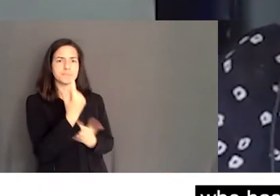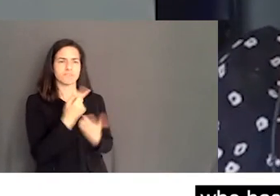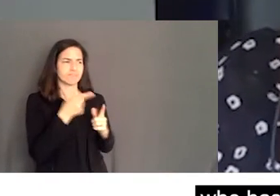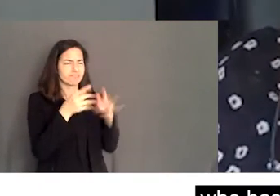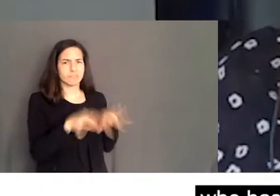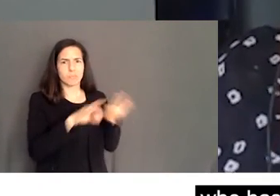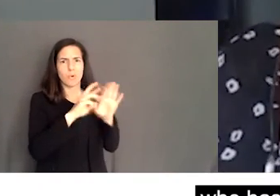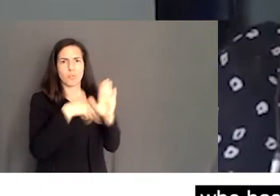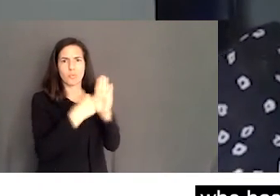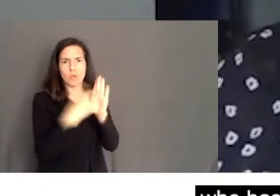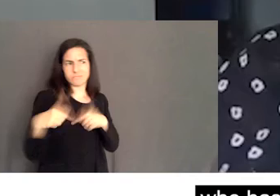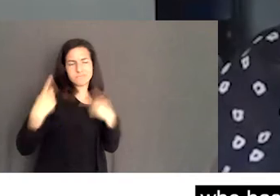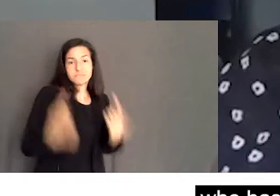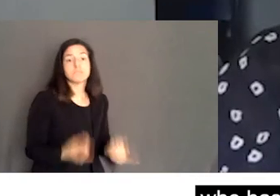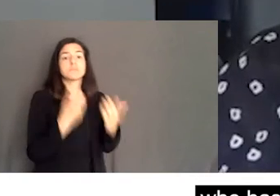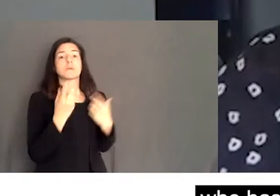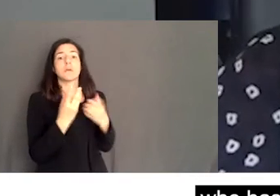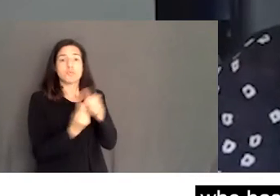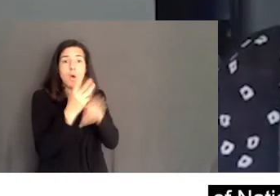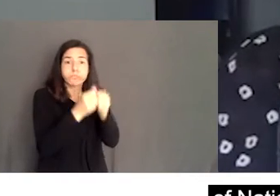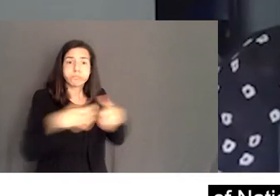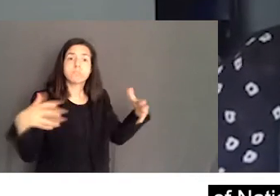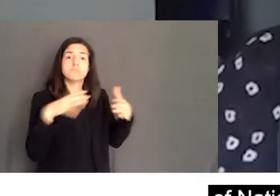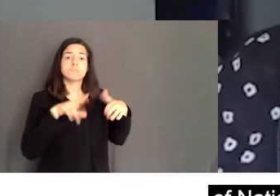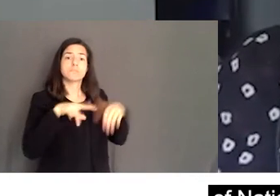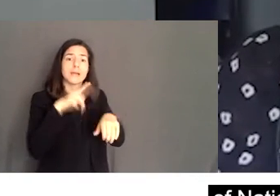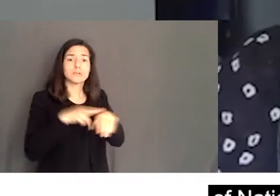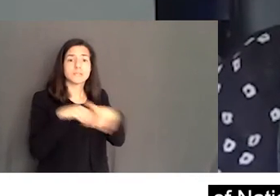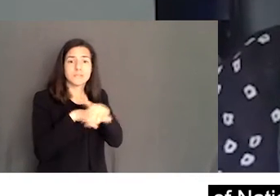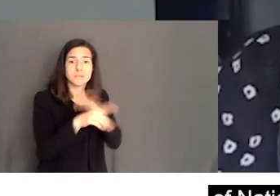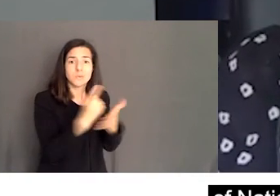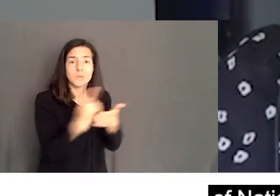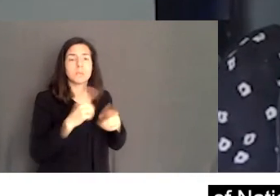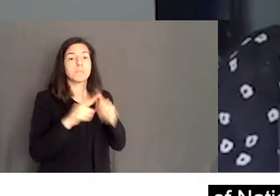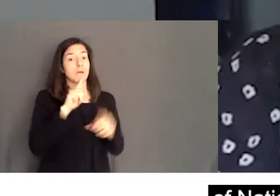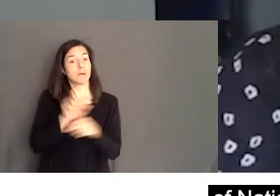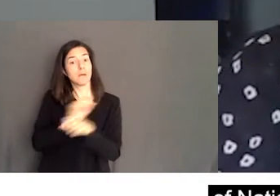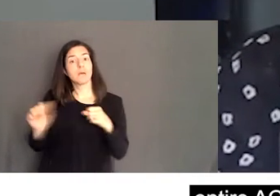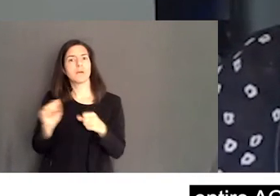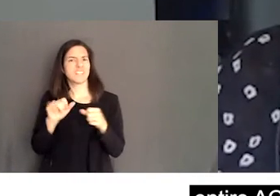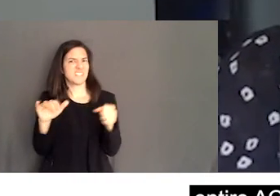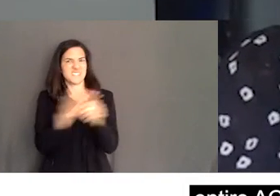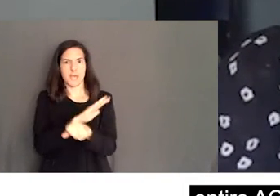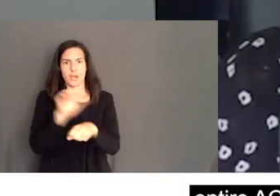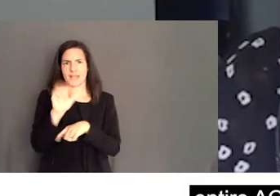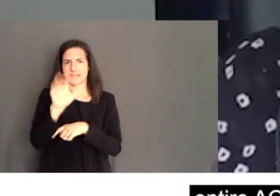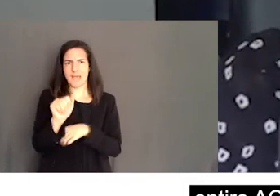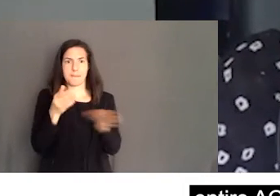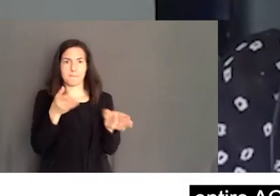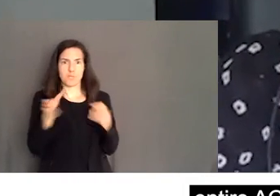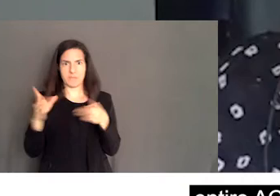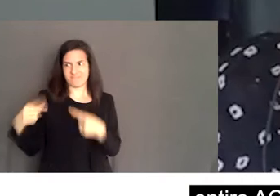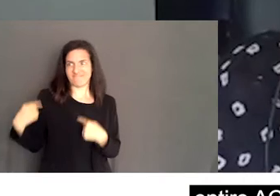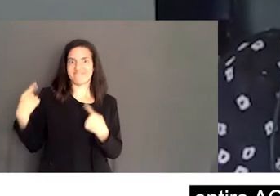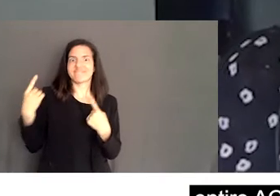crucial role in not only the growth of National Accessibility Week, but in fact the entire ACA